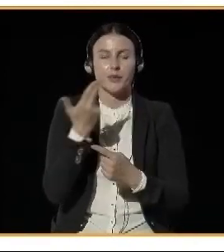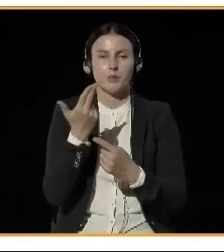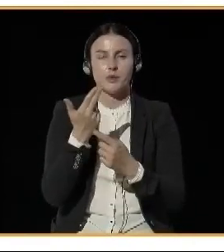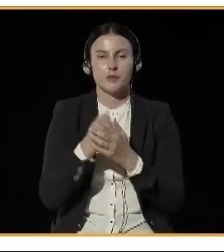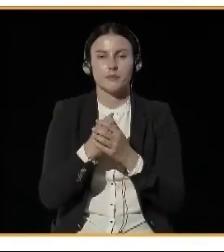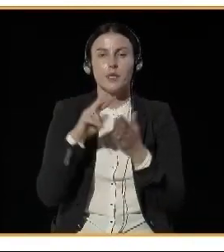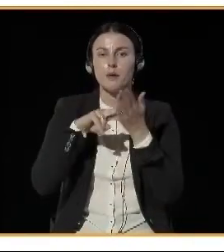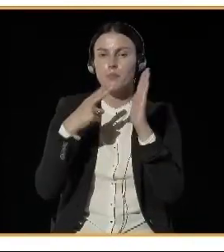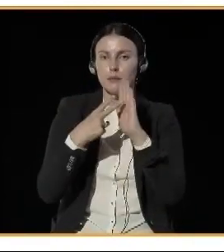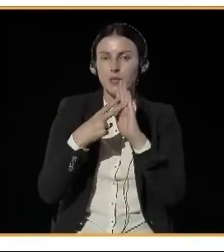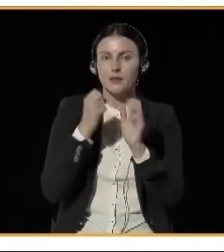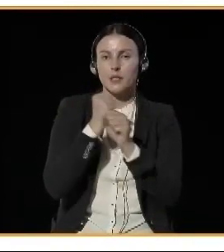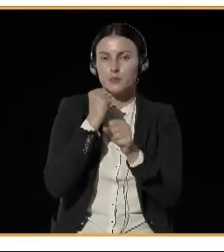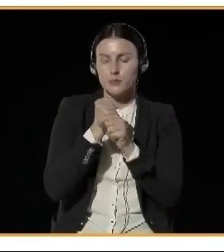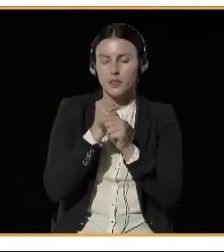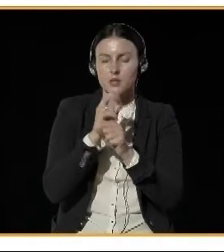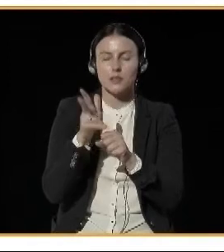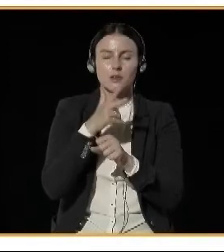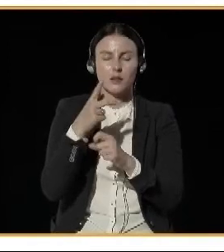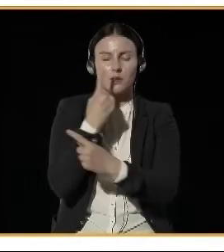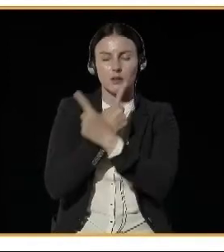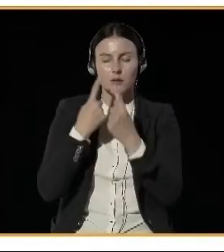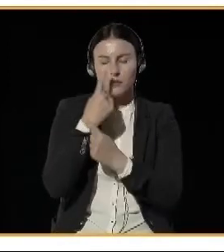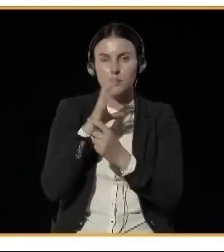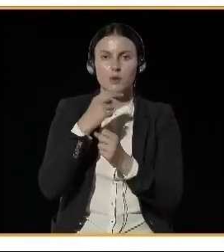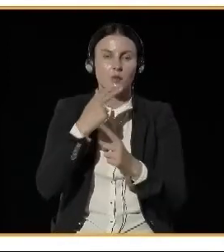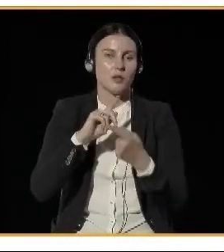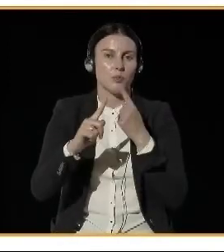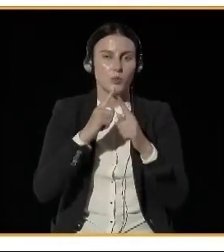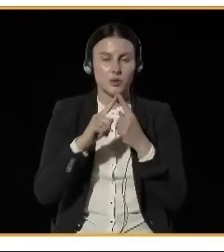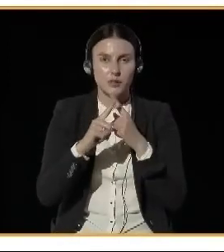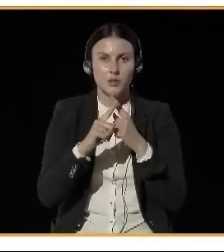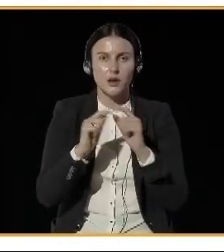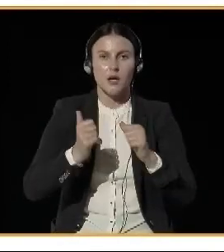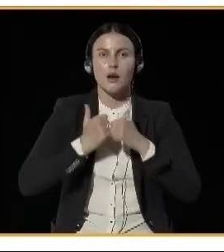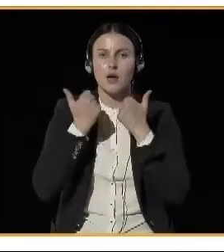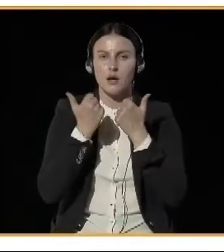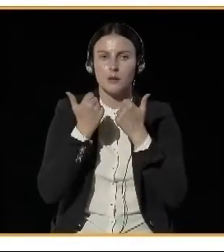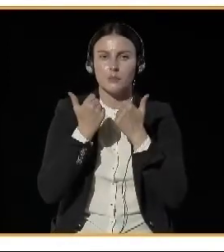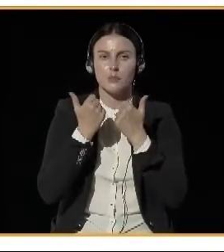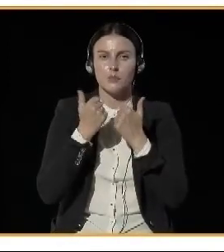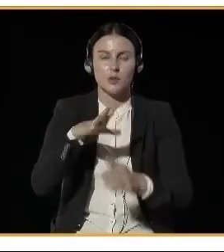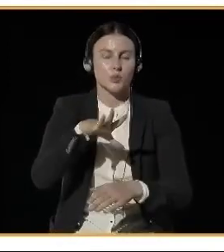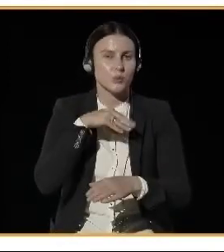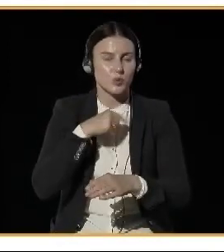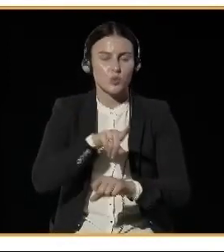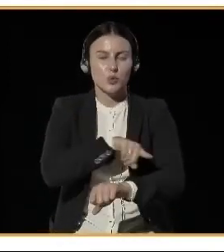thinking about policies, is to have a longer perspective. We have to think about what's our goal